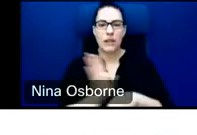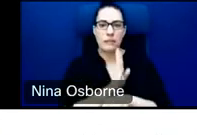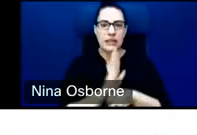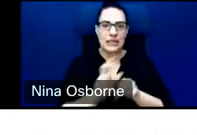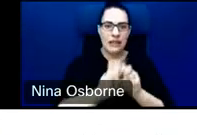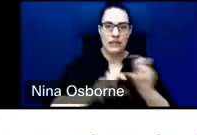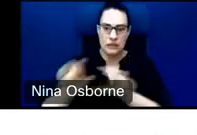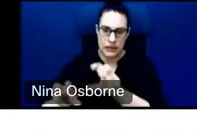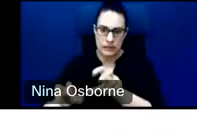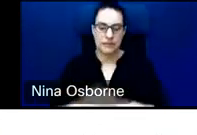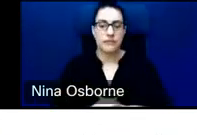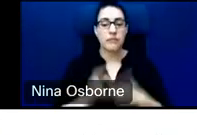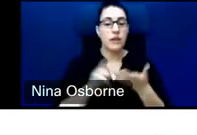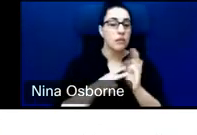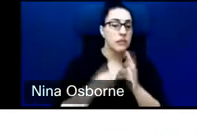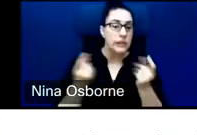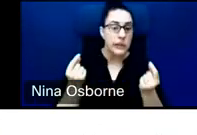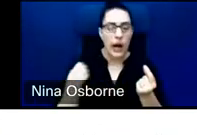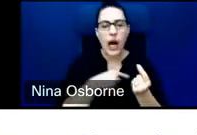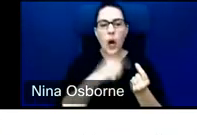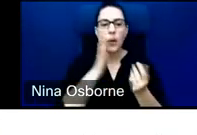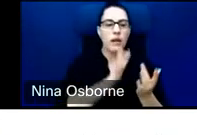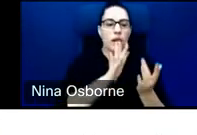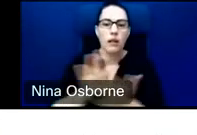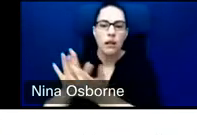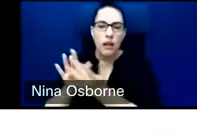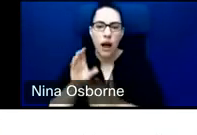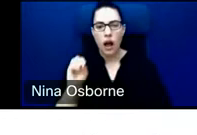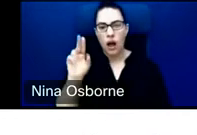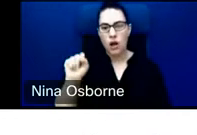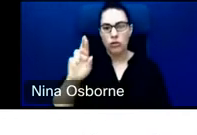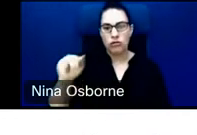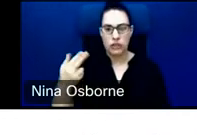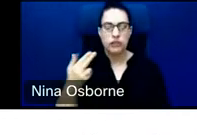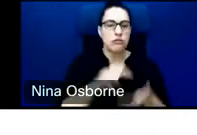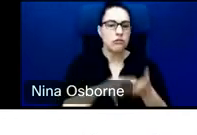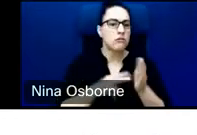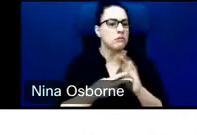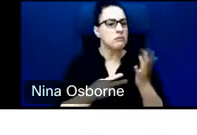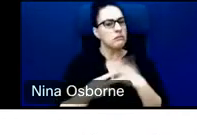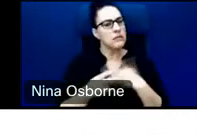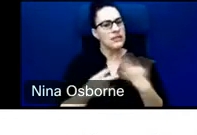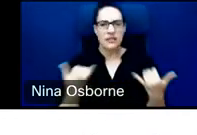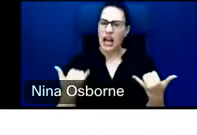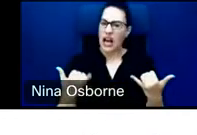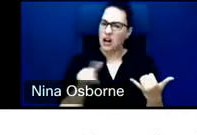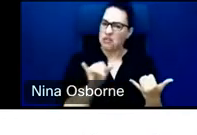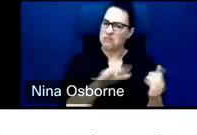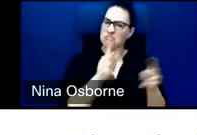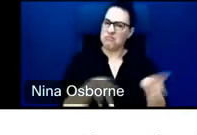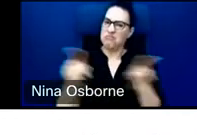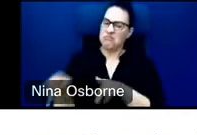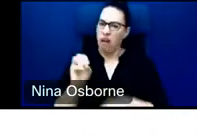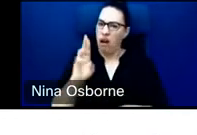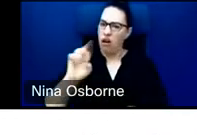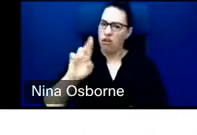we will do outreach like the kinds that we're doing now, but our real focus is on bringing in businesses and really giving them the capital and,